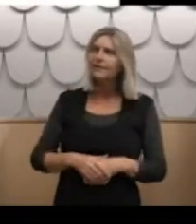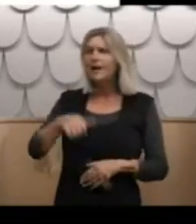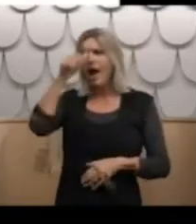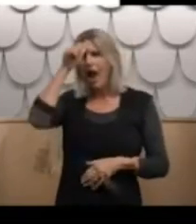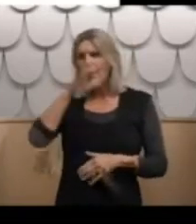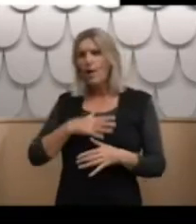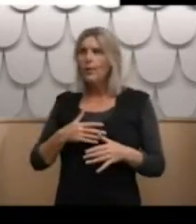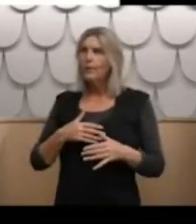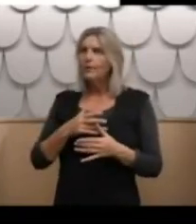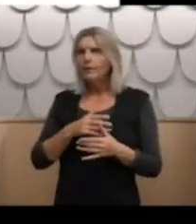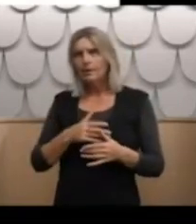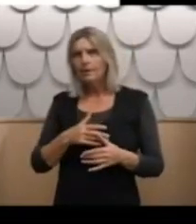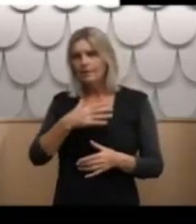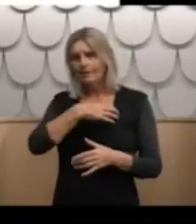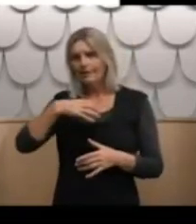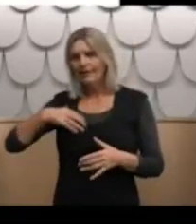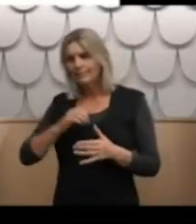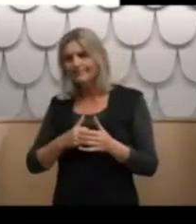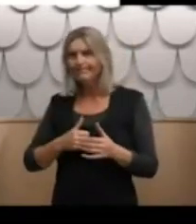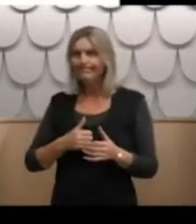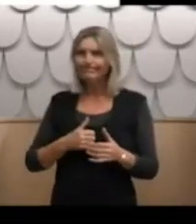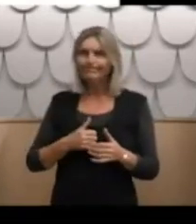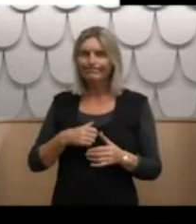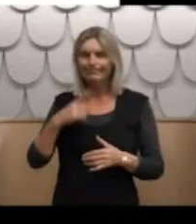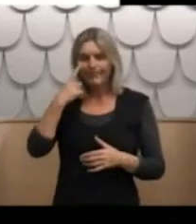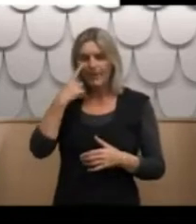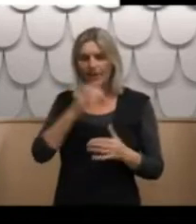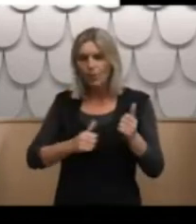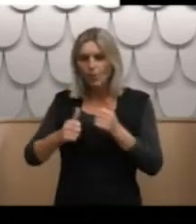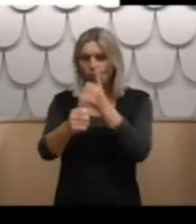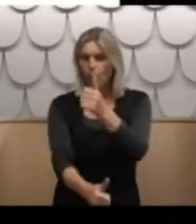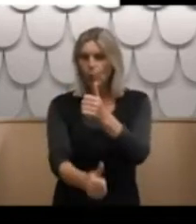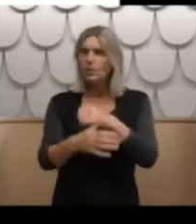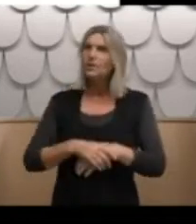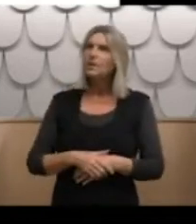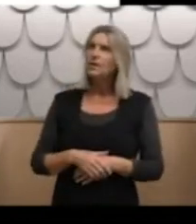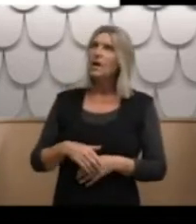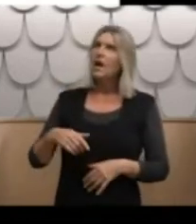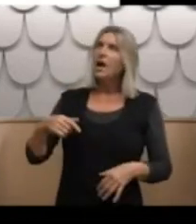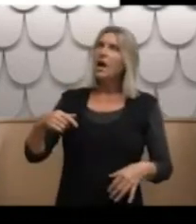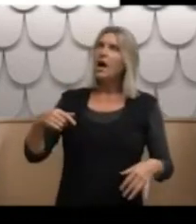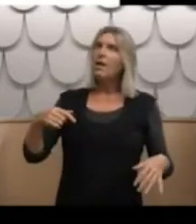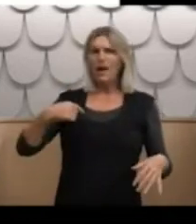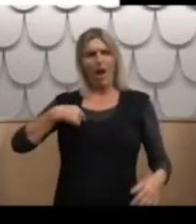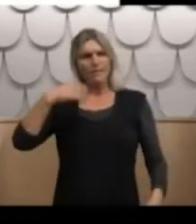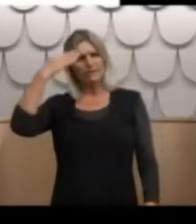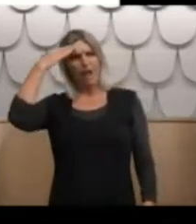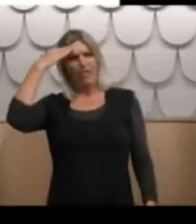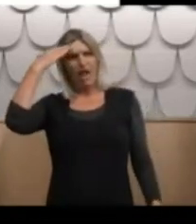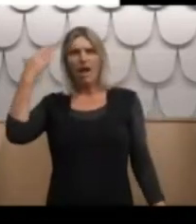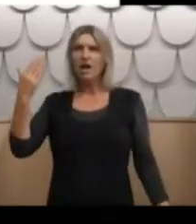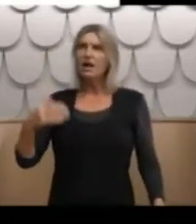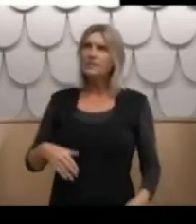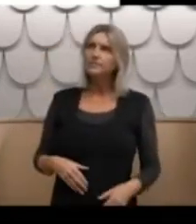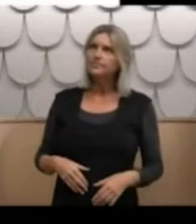state ward, but after all, I am his mother and I've carried the burden while doctors, and she gives an exception to